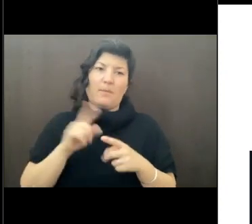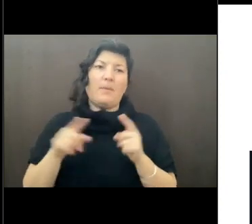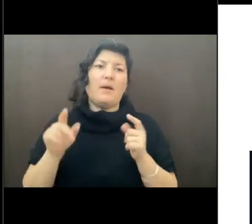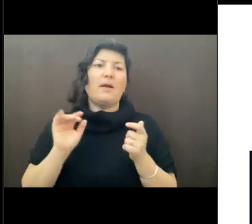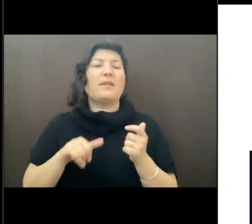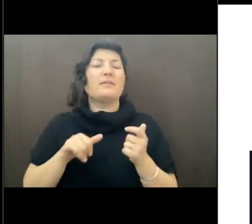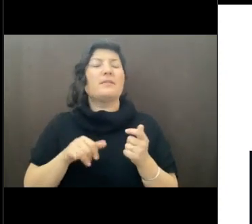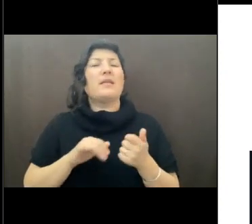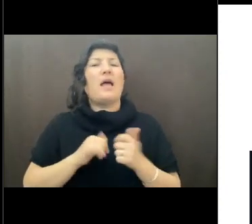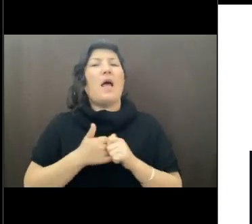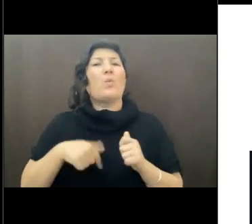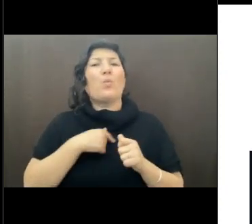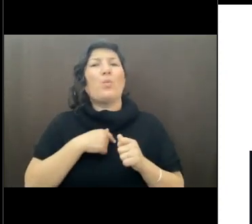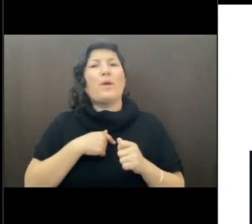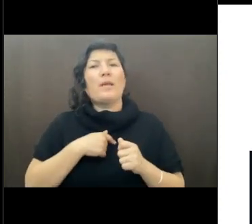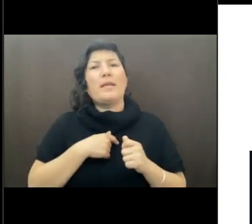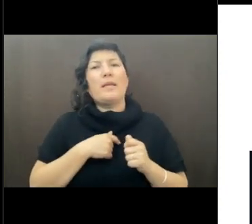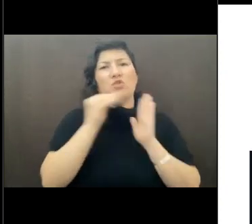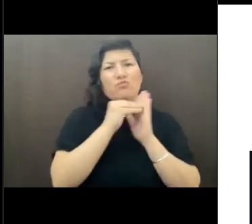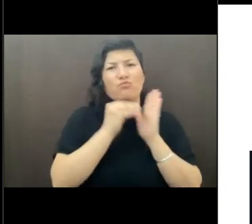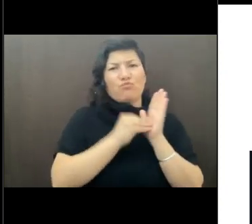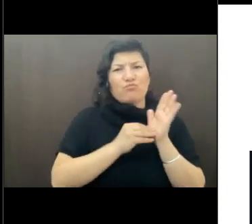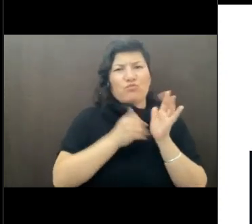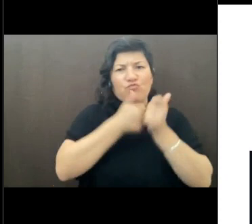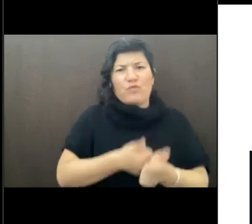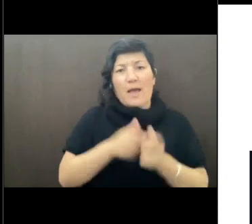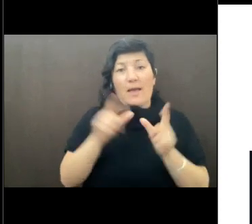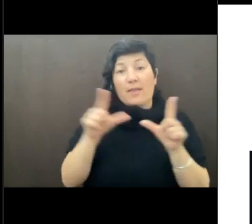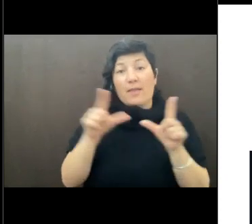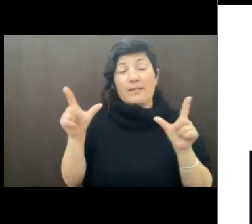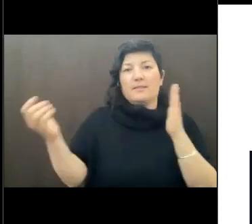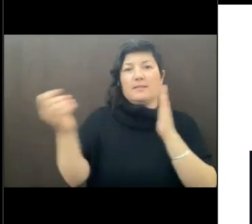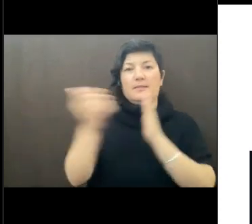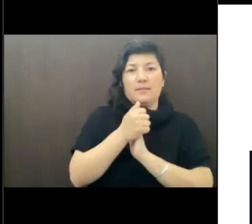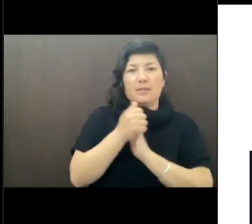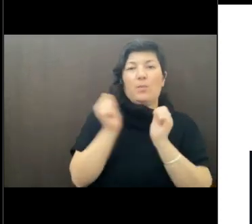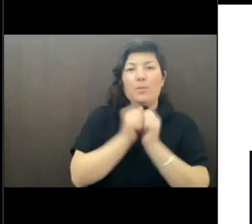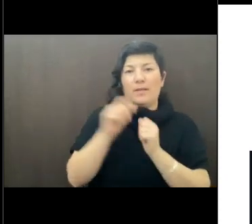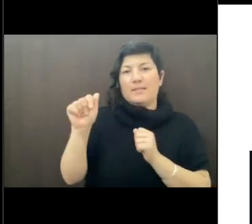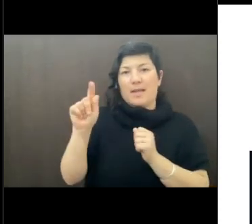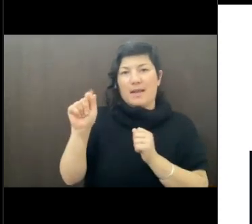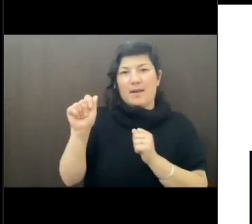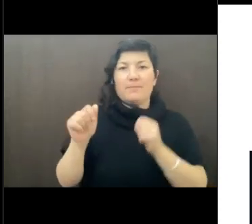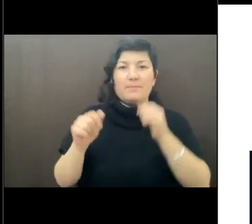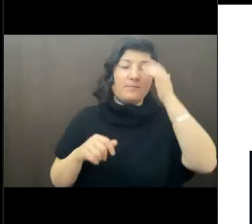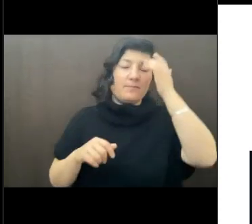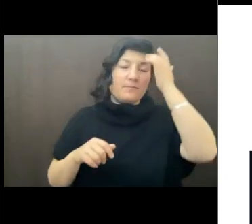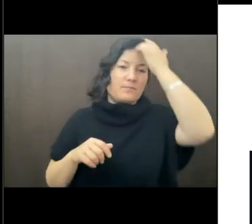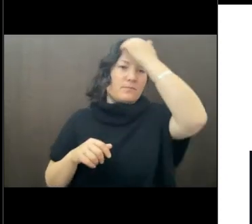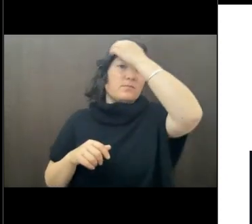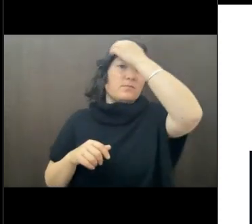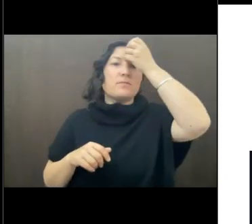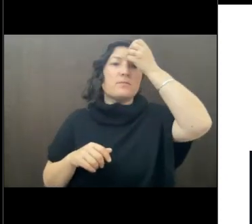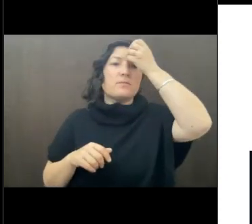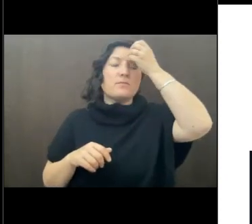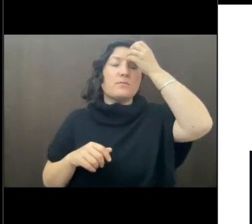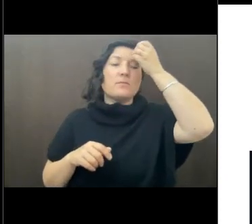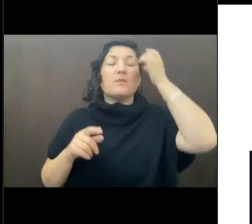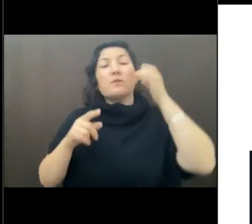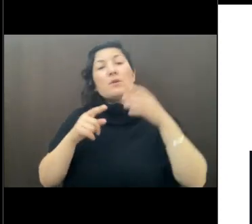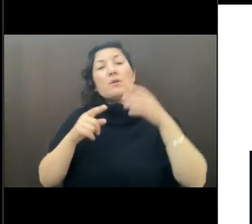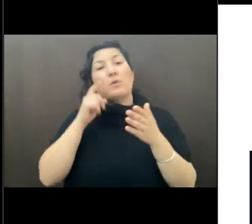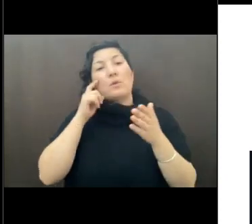catalog and track the licenses that go with data. And if you look here, there's one thing I like to call it in the middle is that